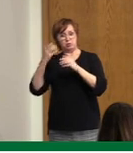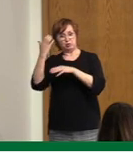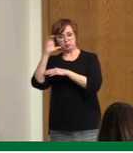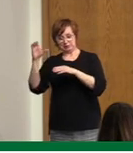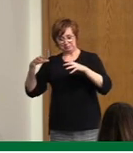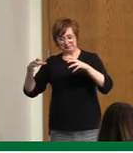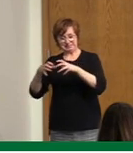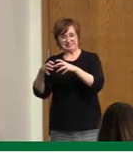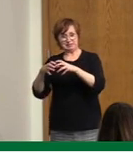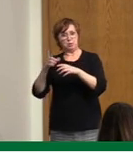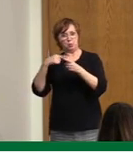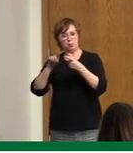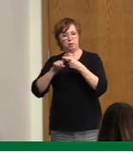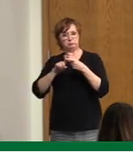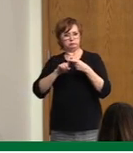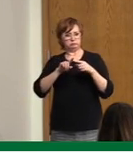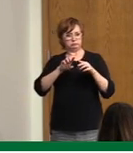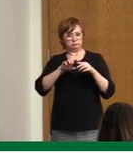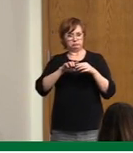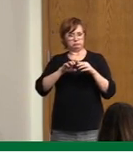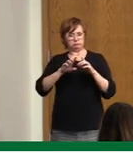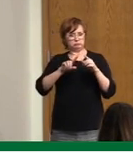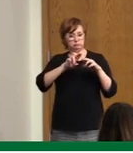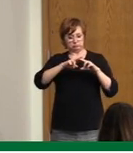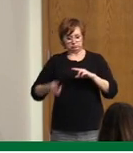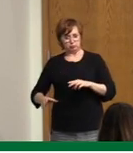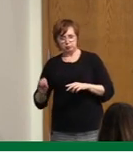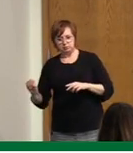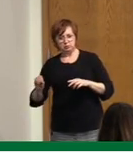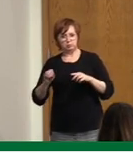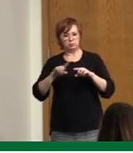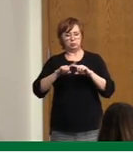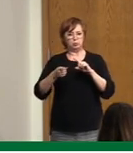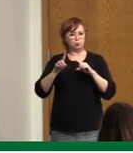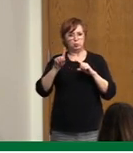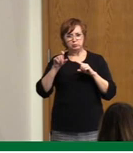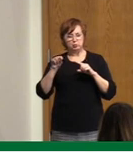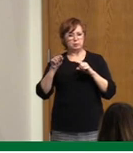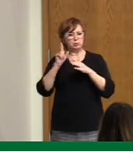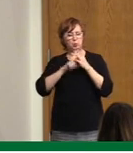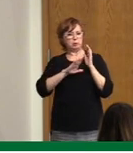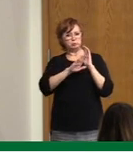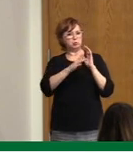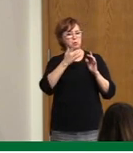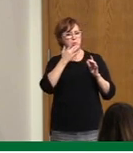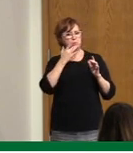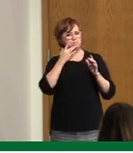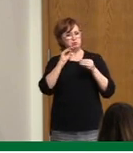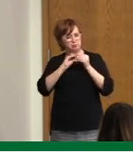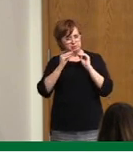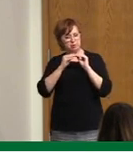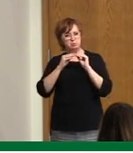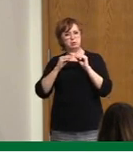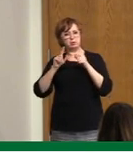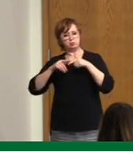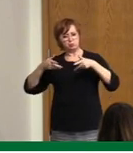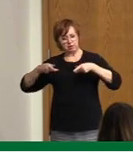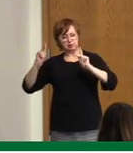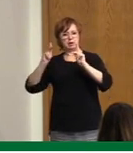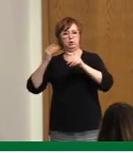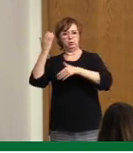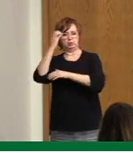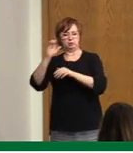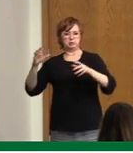does it have to be? Ultimately, it has to be a decision that is based on my recommendation but on the benefit of allowing loosening